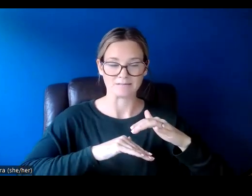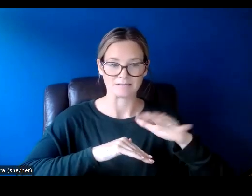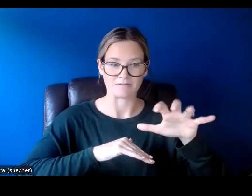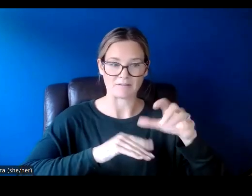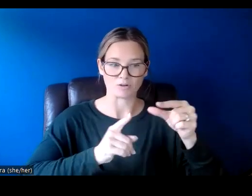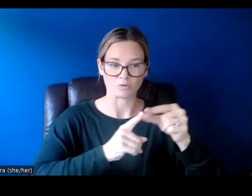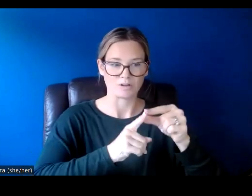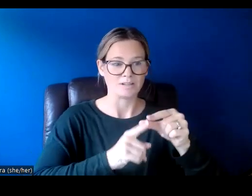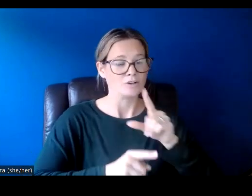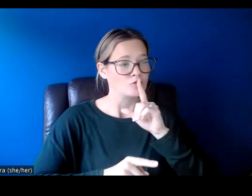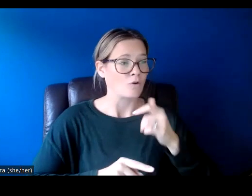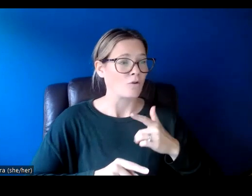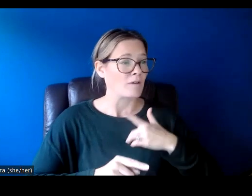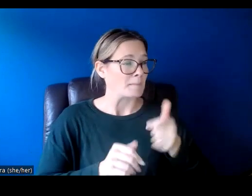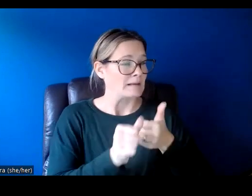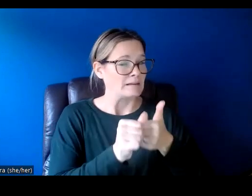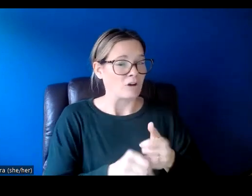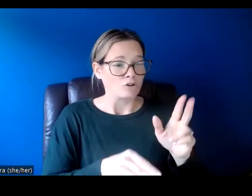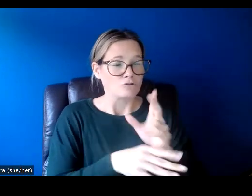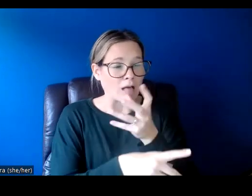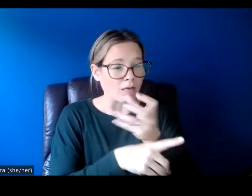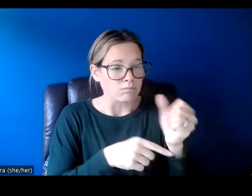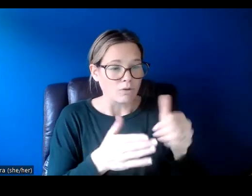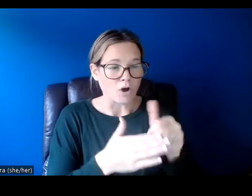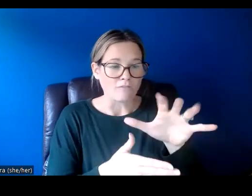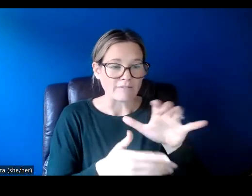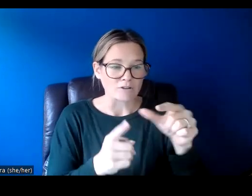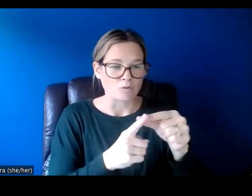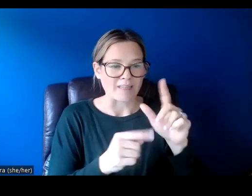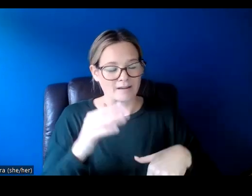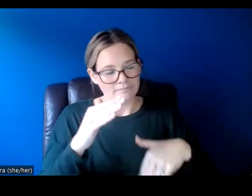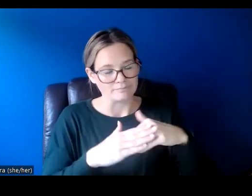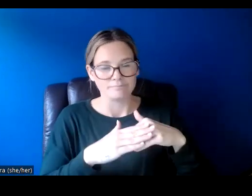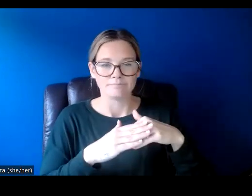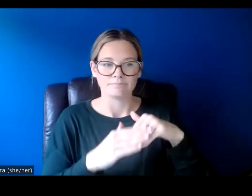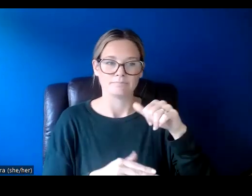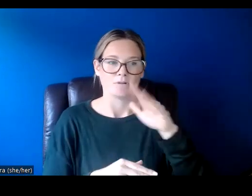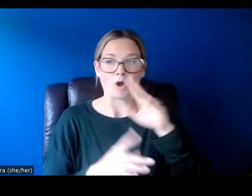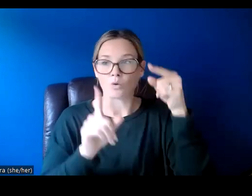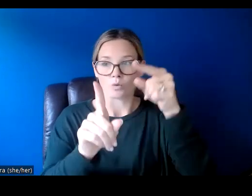Do not feel compelled to use up the words. This is a maximum, not a goal.